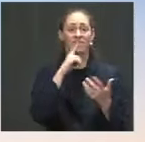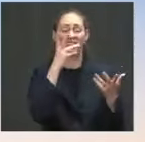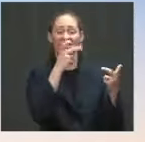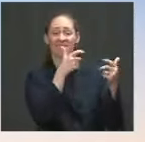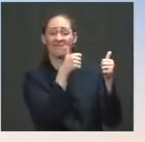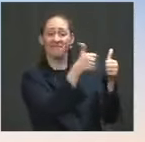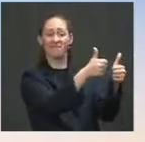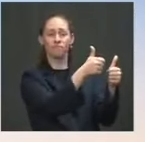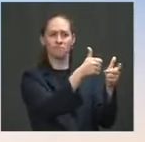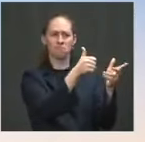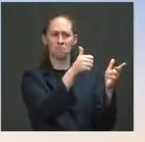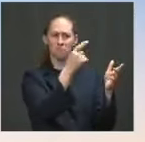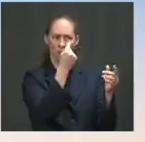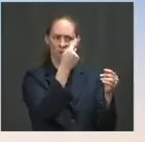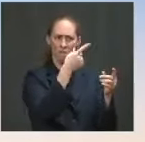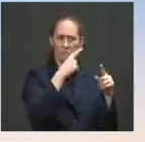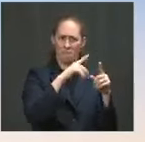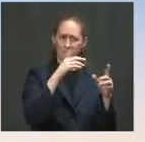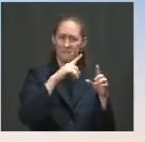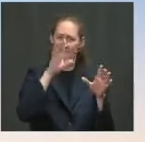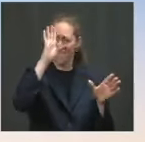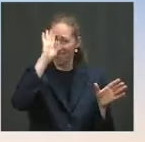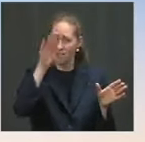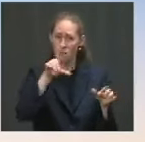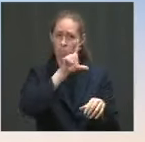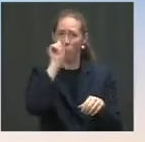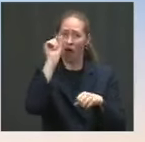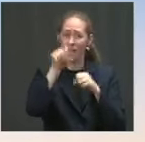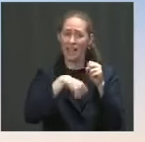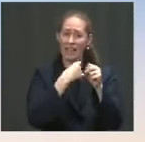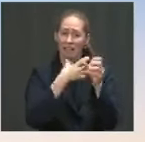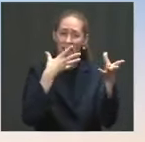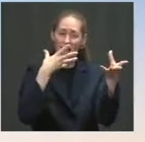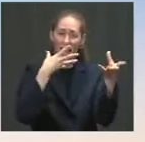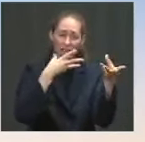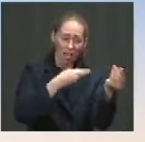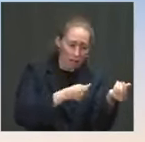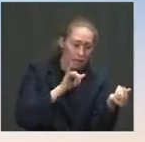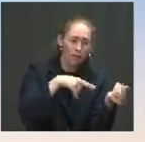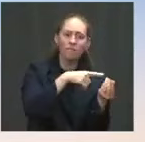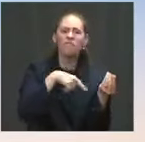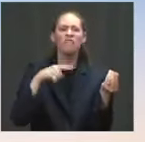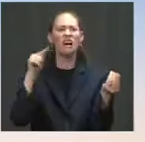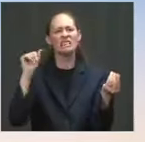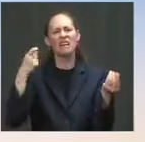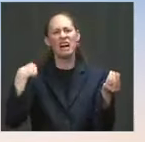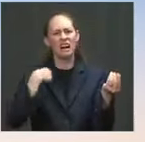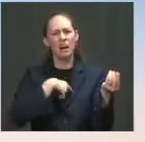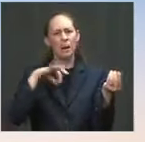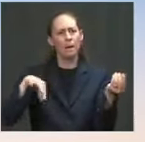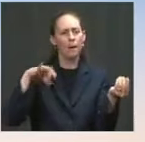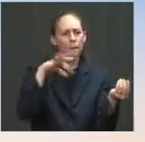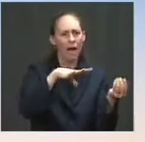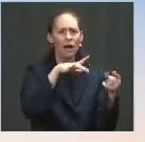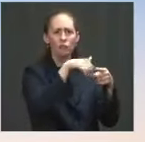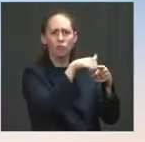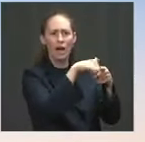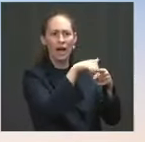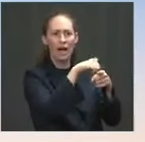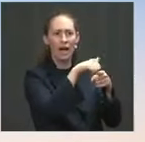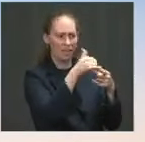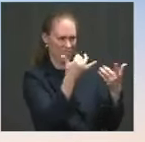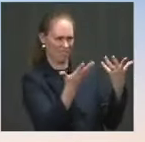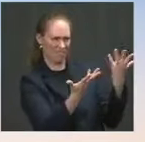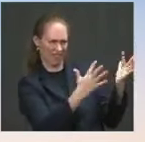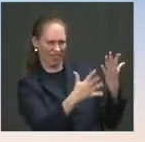money that taxpayer funds went to training the forces? Ms. Well, I don't think